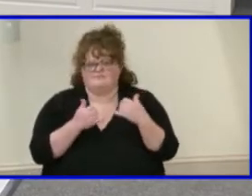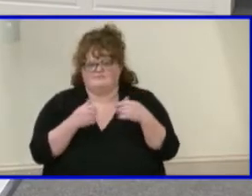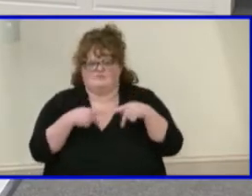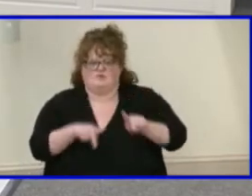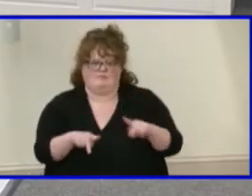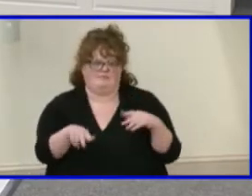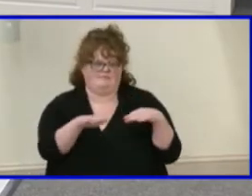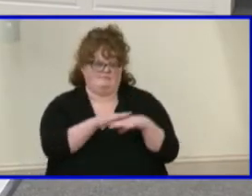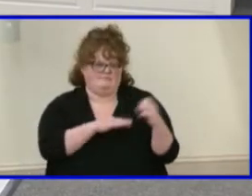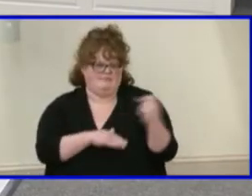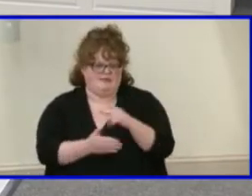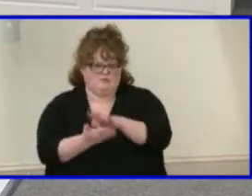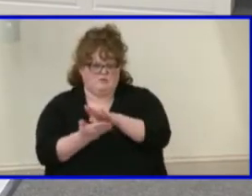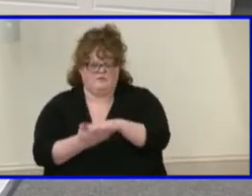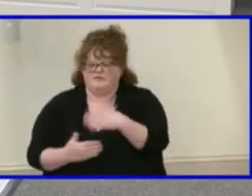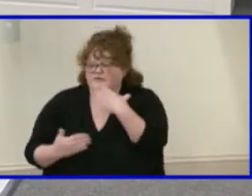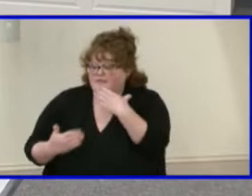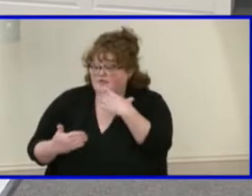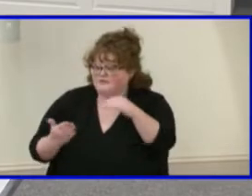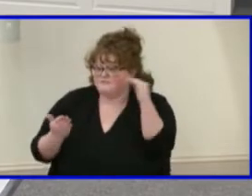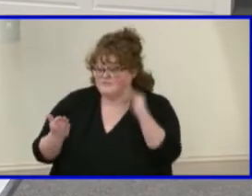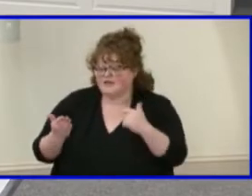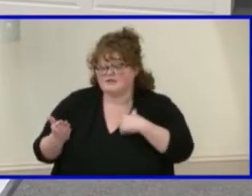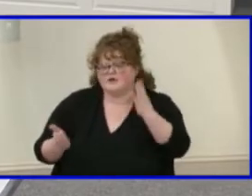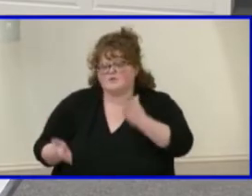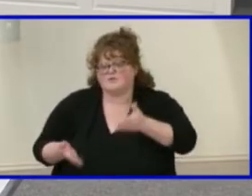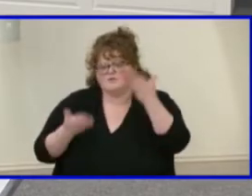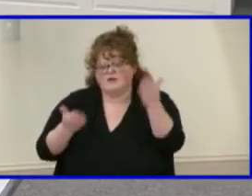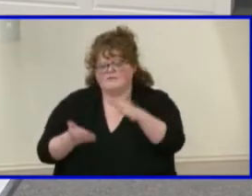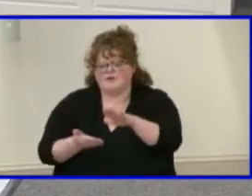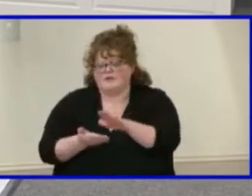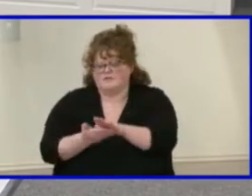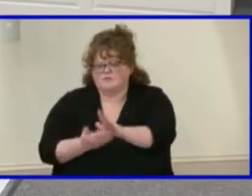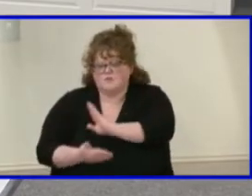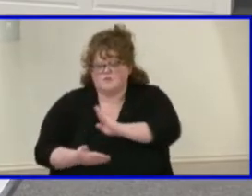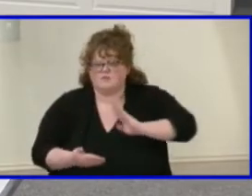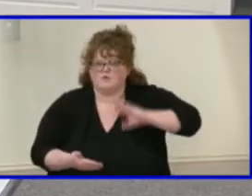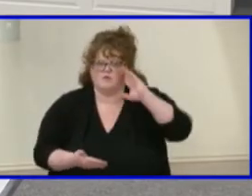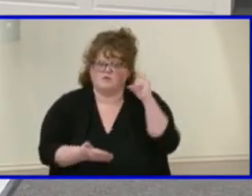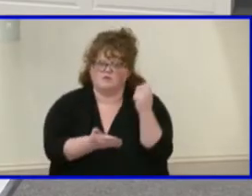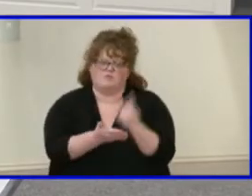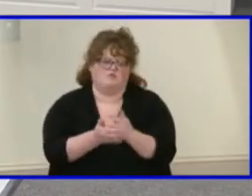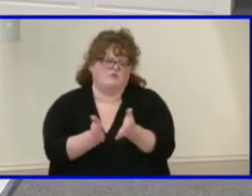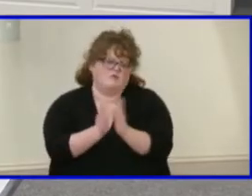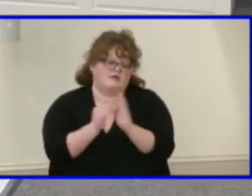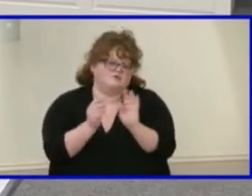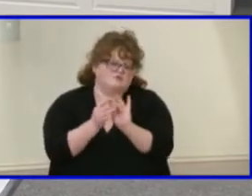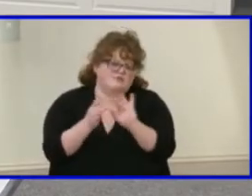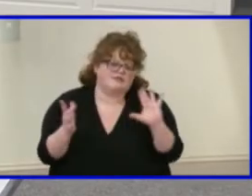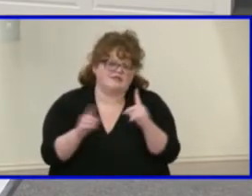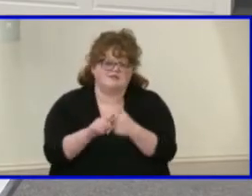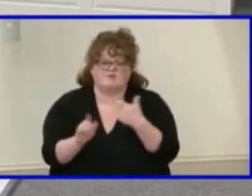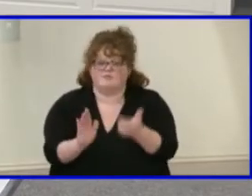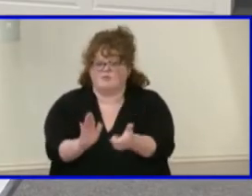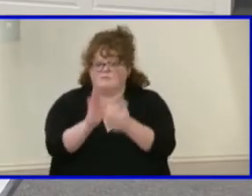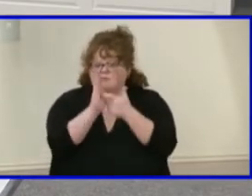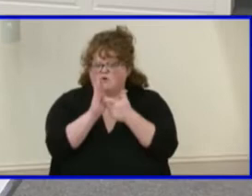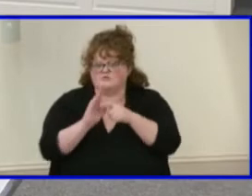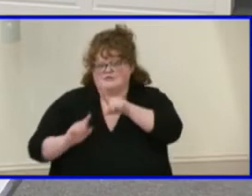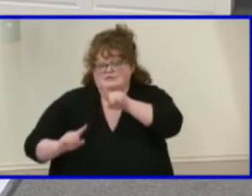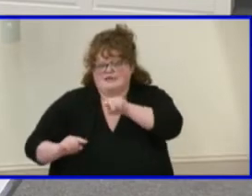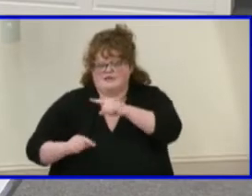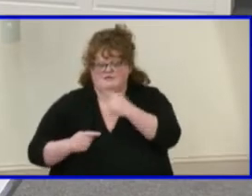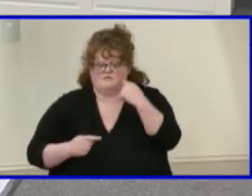Thank you Mr. Chairman and members of the board. Next I'm recommending the school board approve the request for release from compulsory attendance for